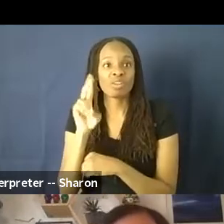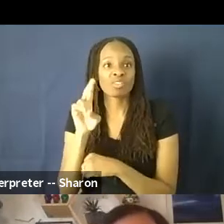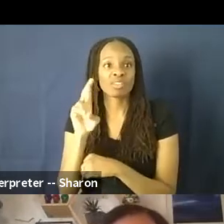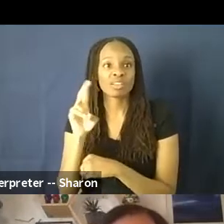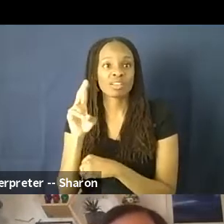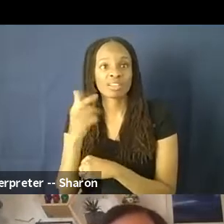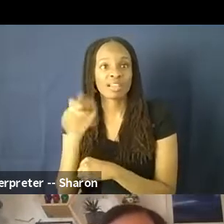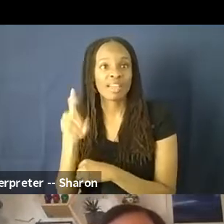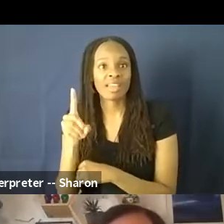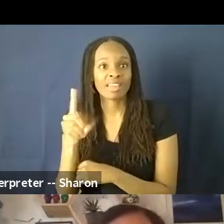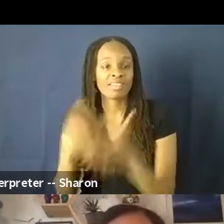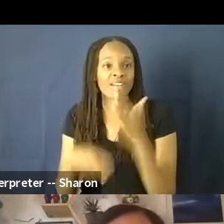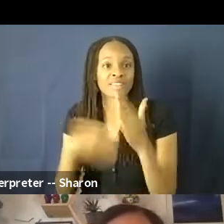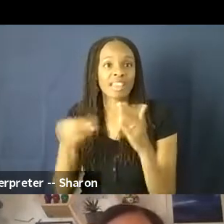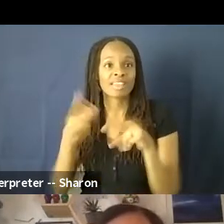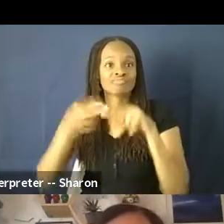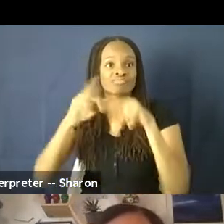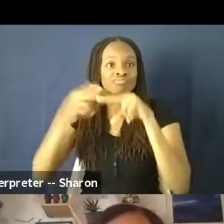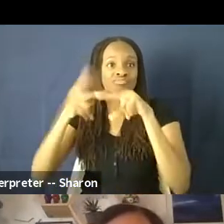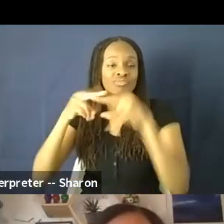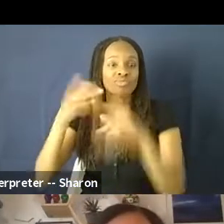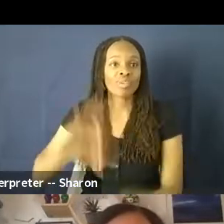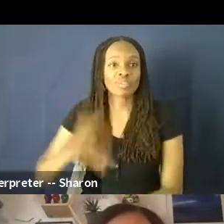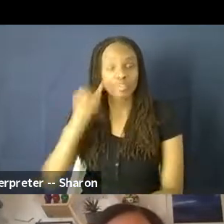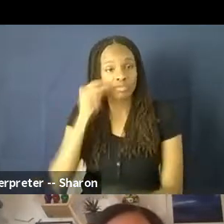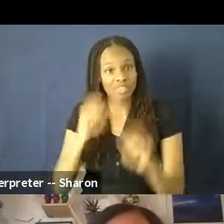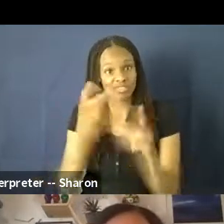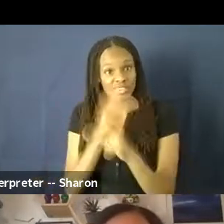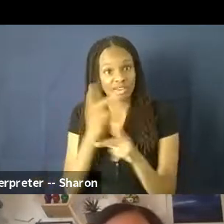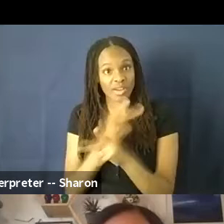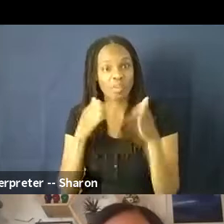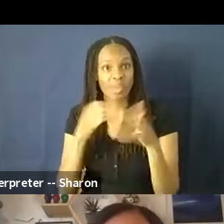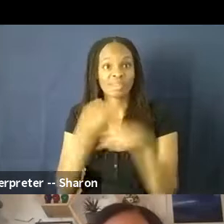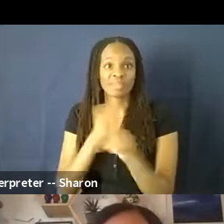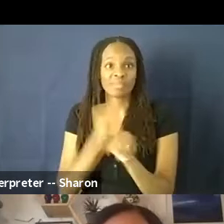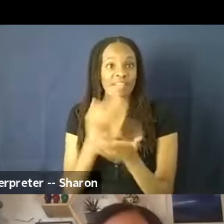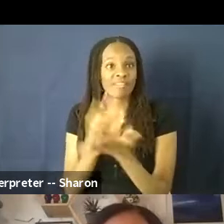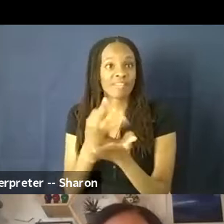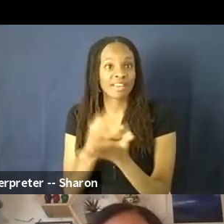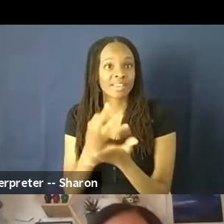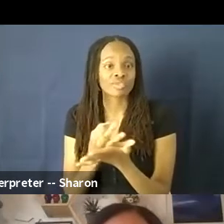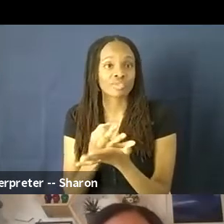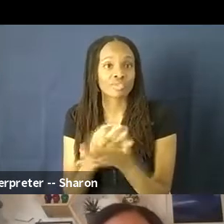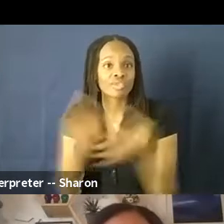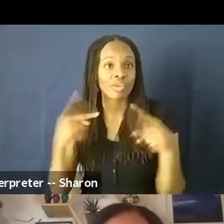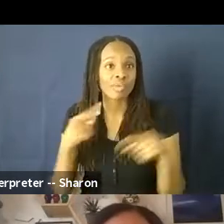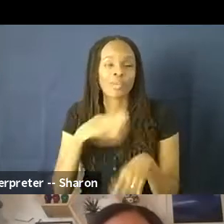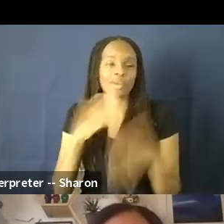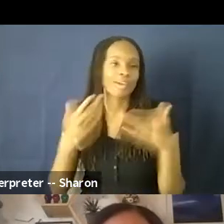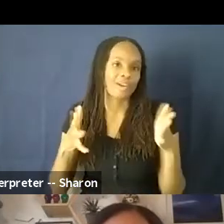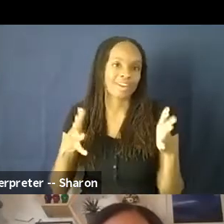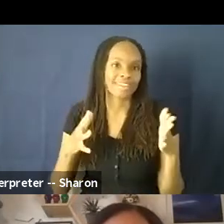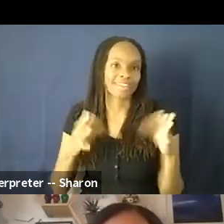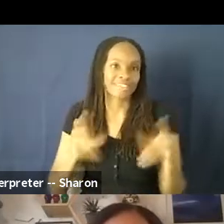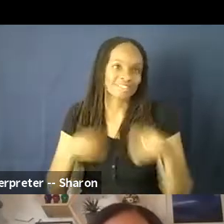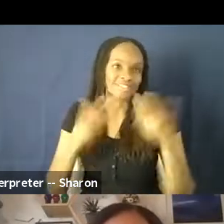So, if you can figure out a way to make a financial argument, and we already gave you some statistics on that during the course of this